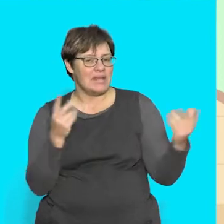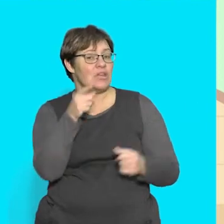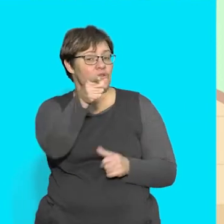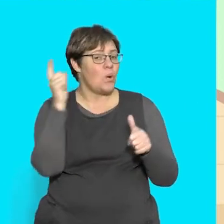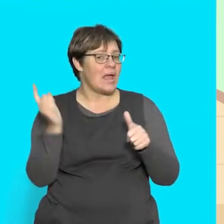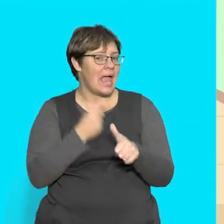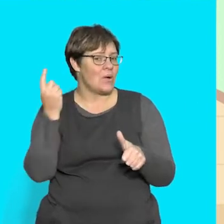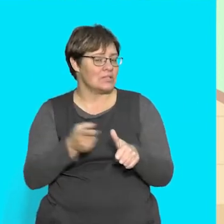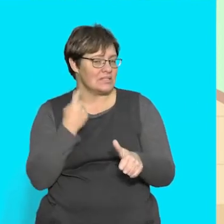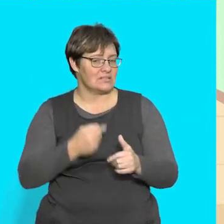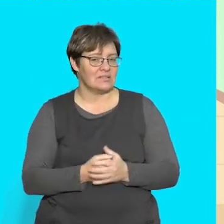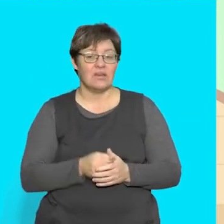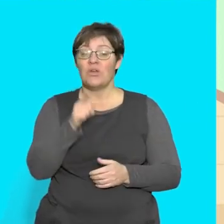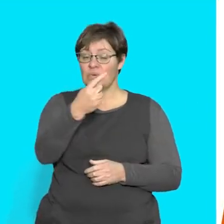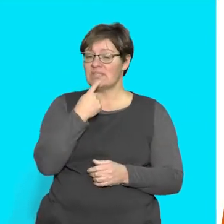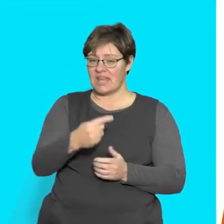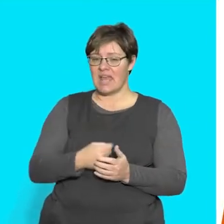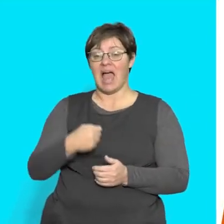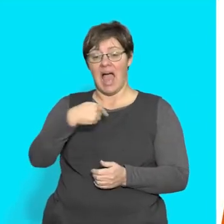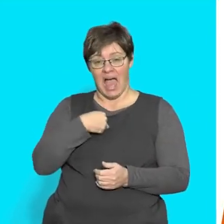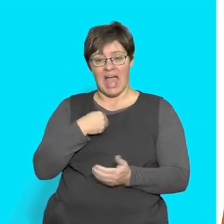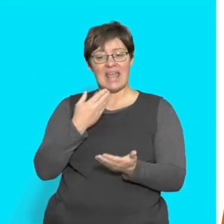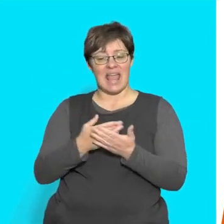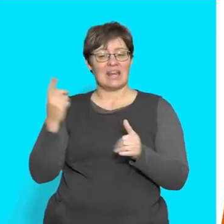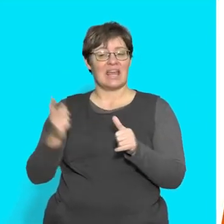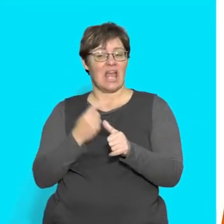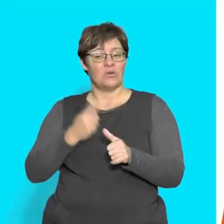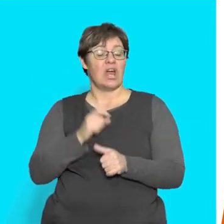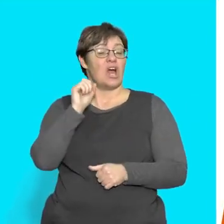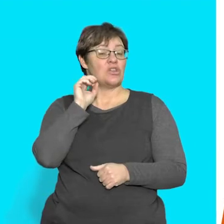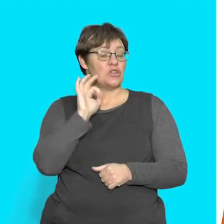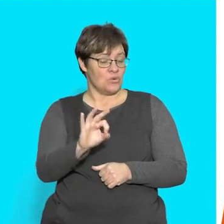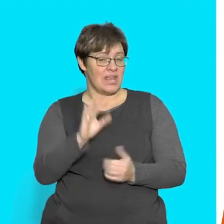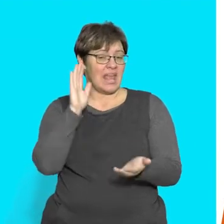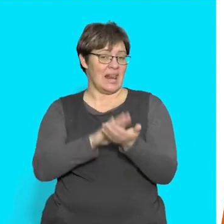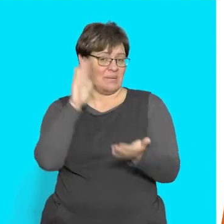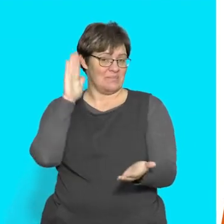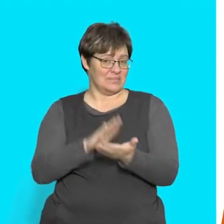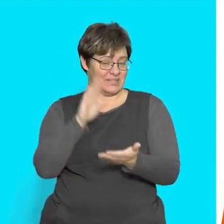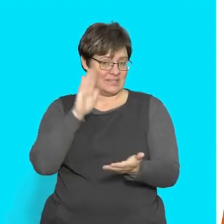you count? You say I can count three claps